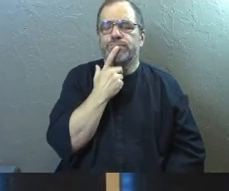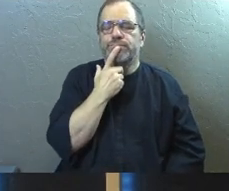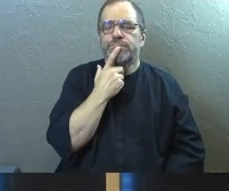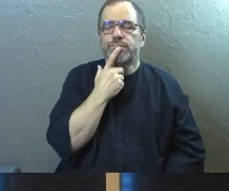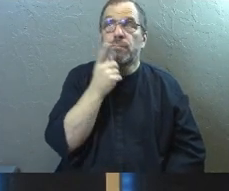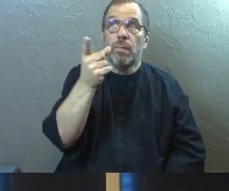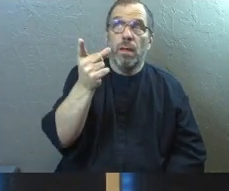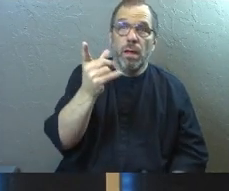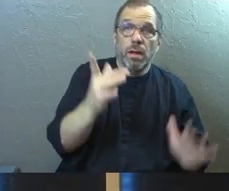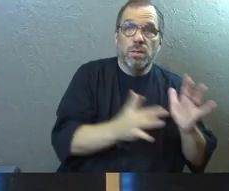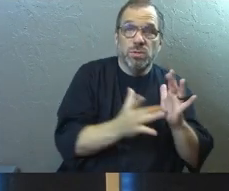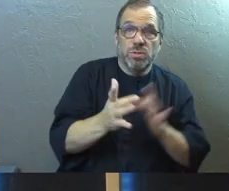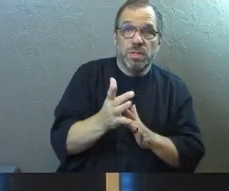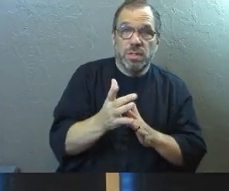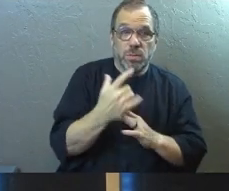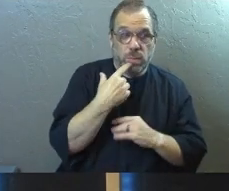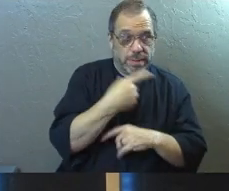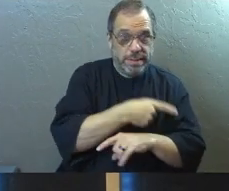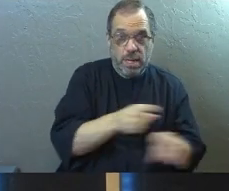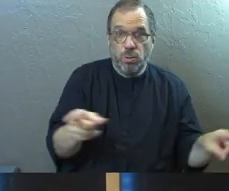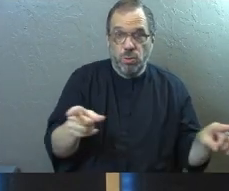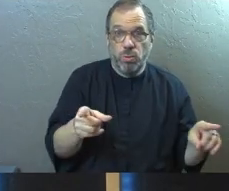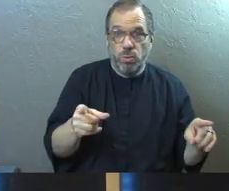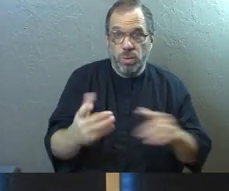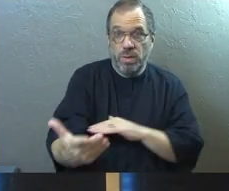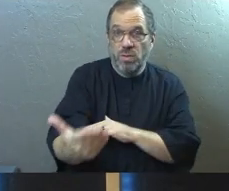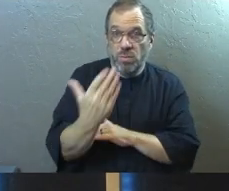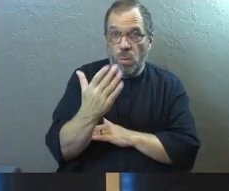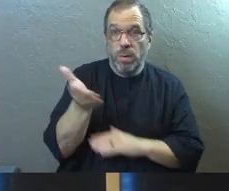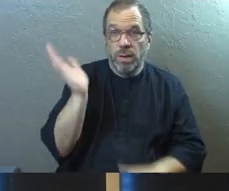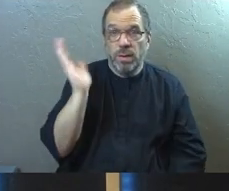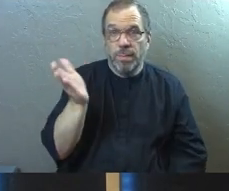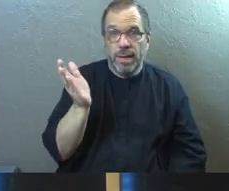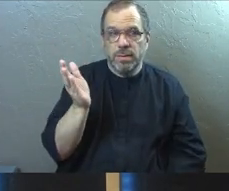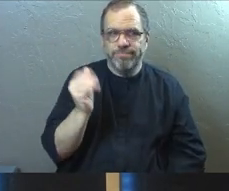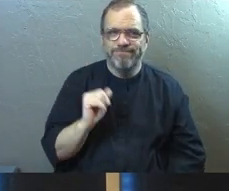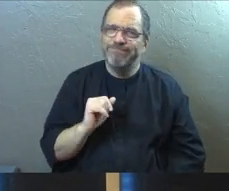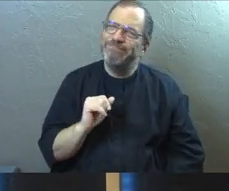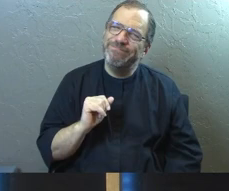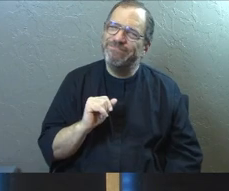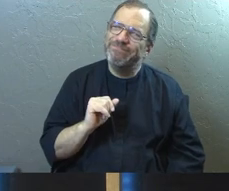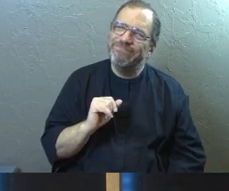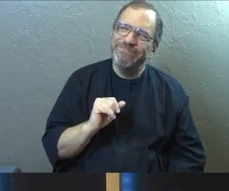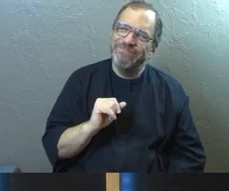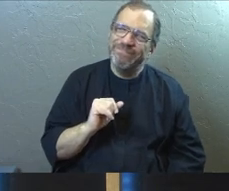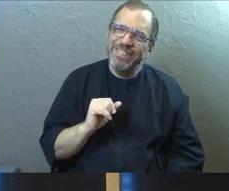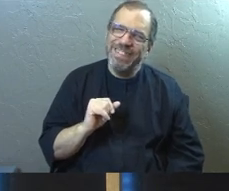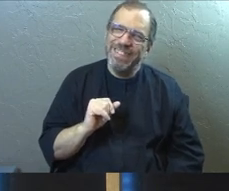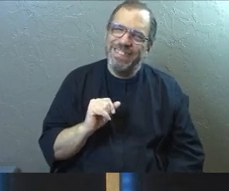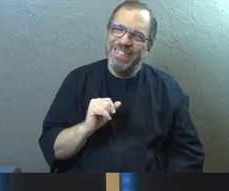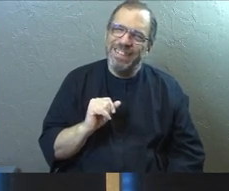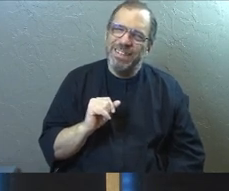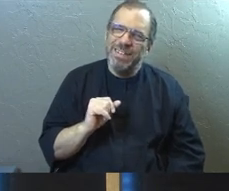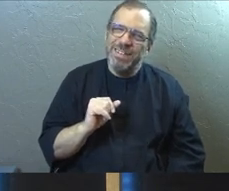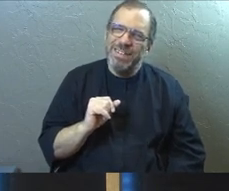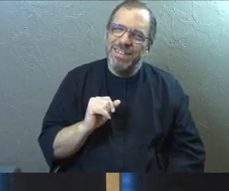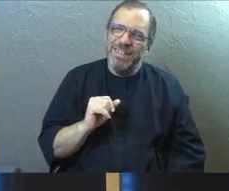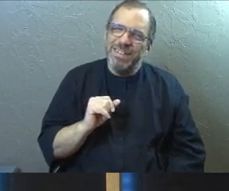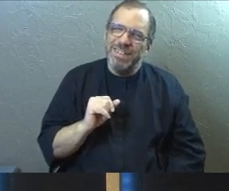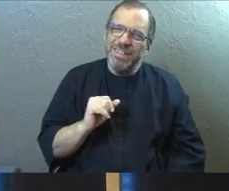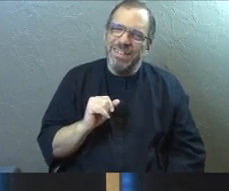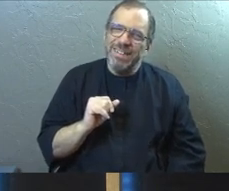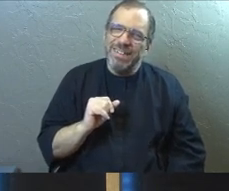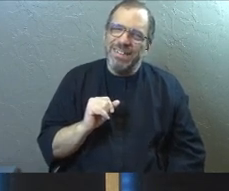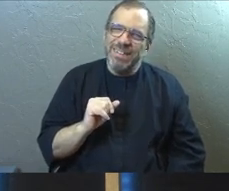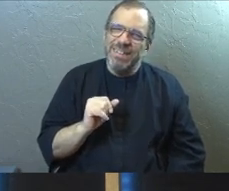at what Jesus is gonna say to his people today, I don't think we're nearly as helpful as maybe we think